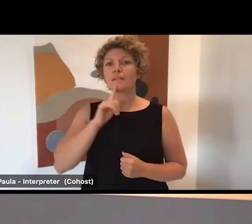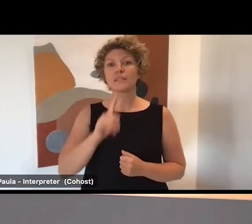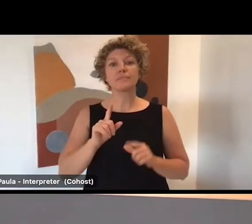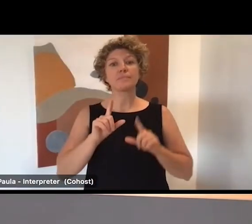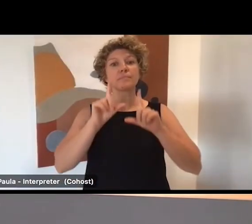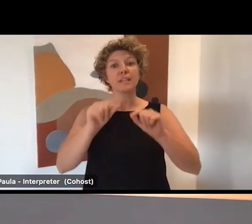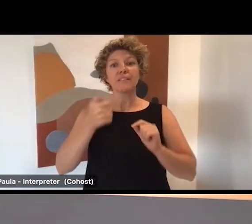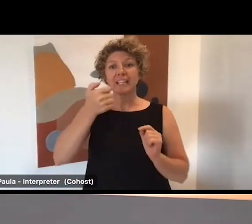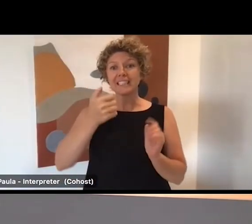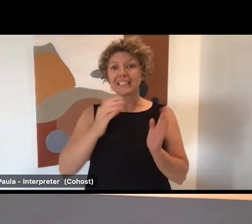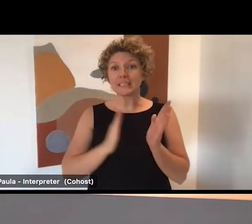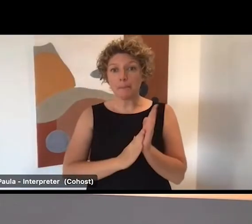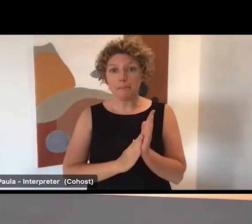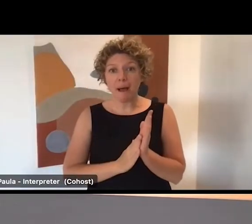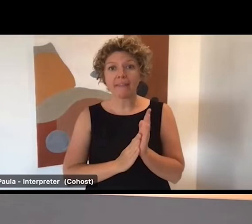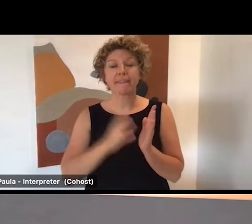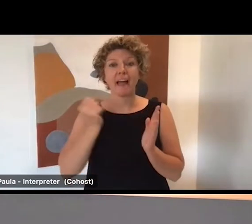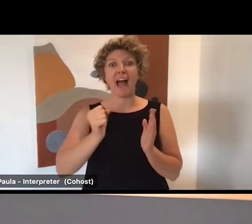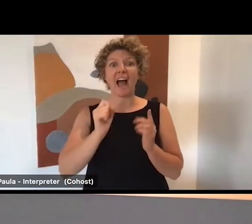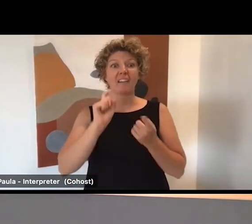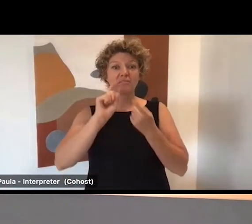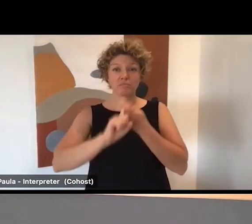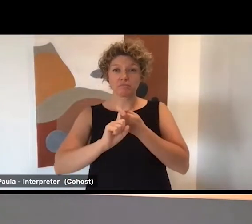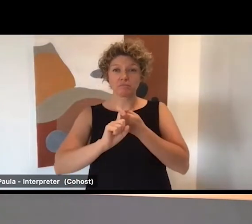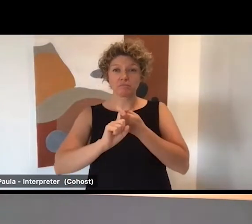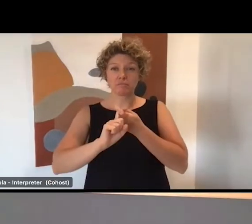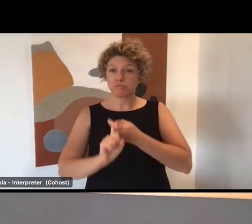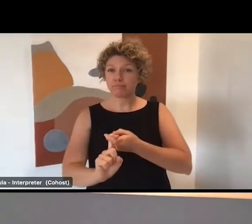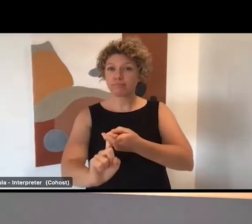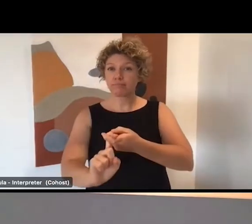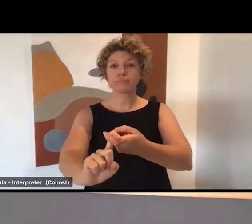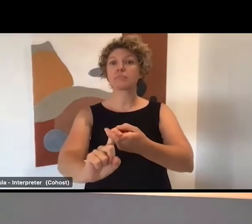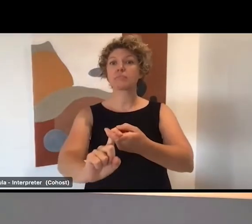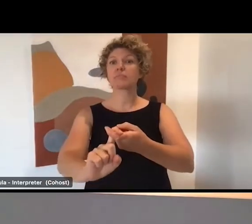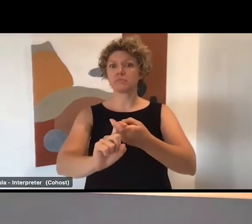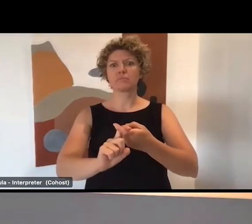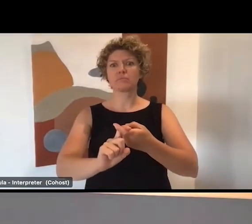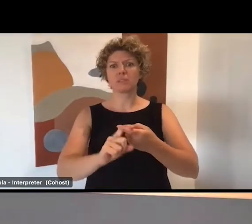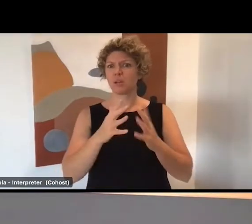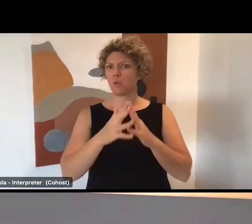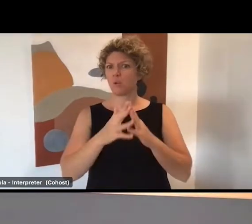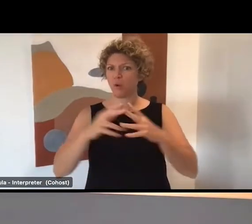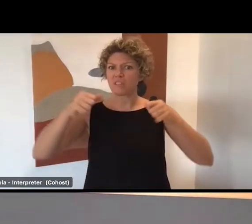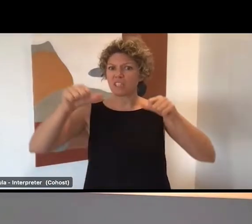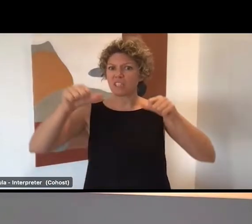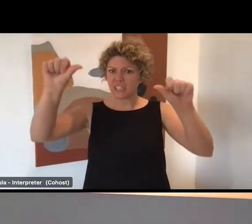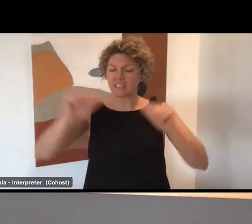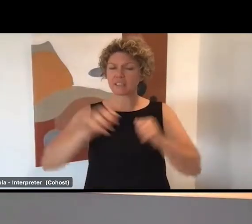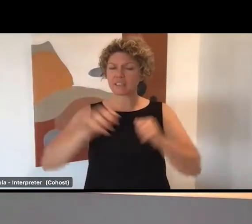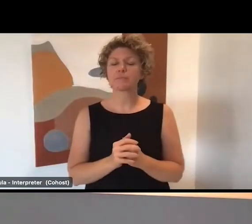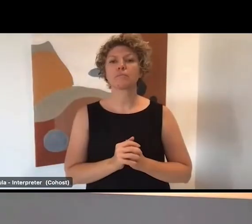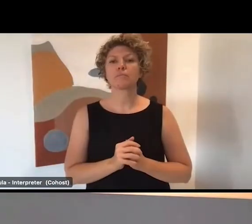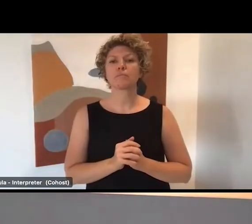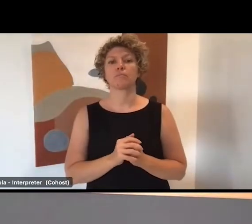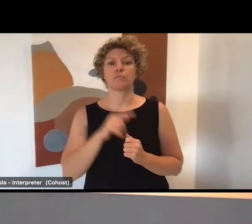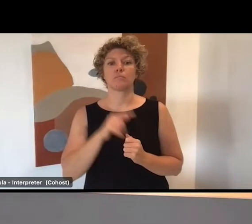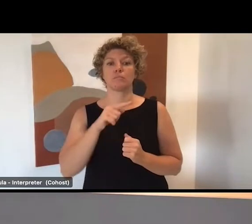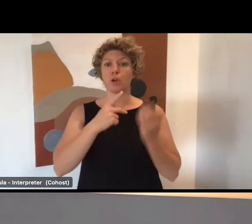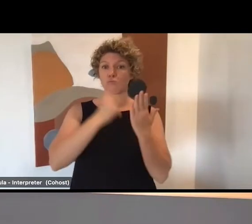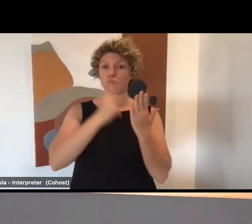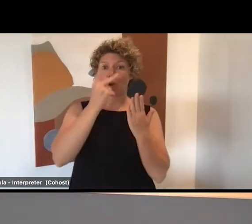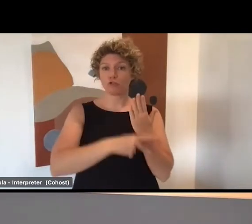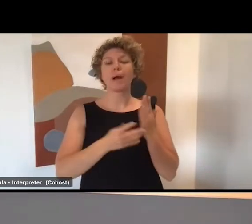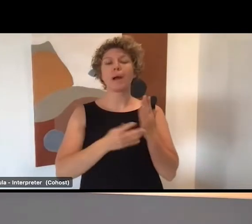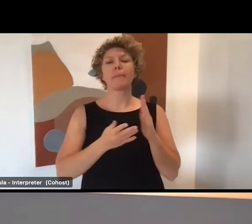months of nine out of the 10 participants, which is a great result for the employer. The program was delivered through accredited